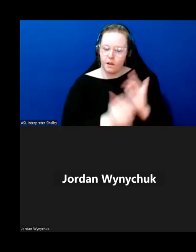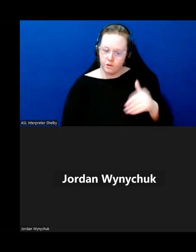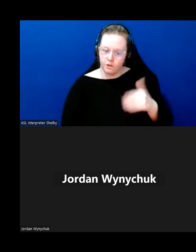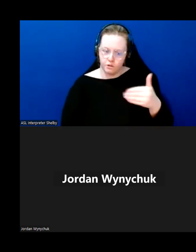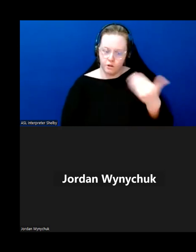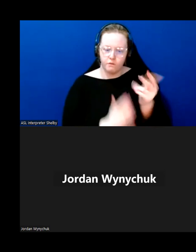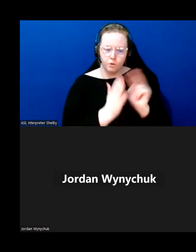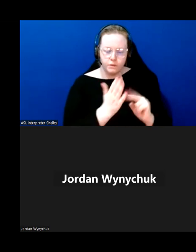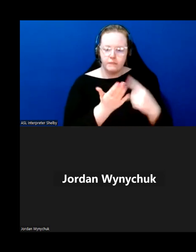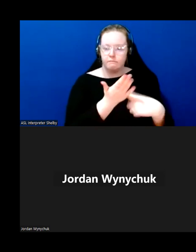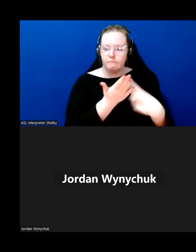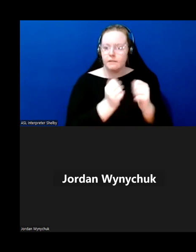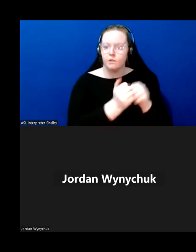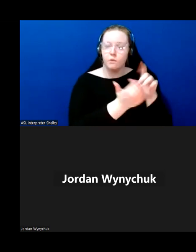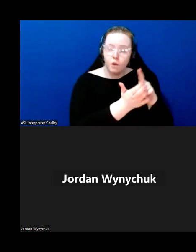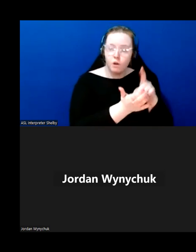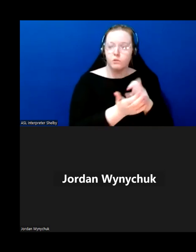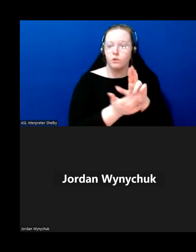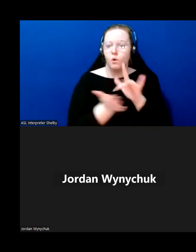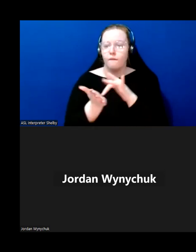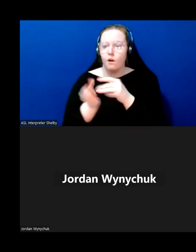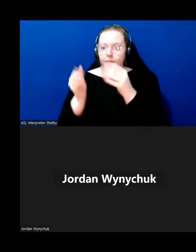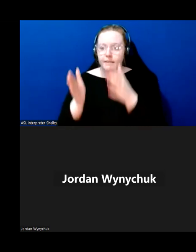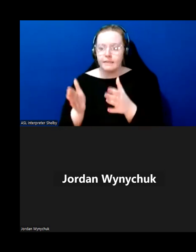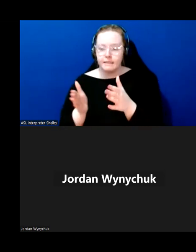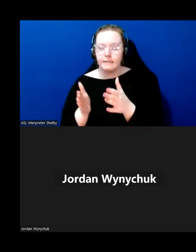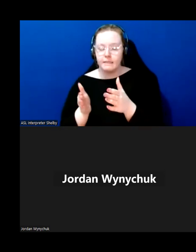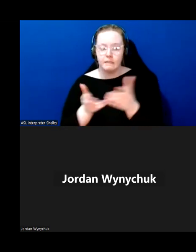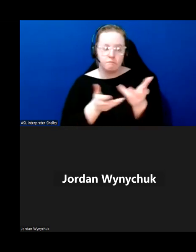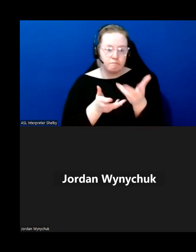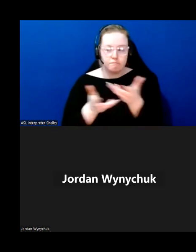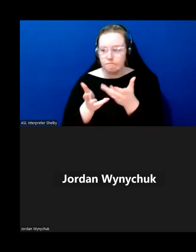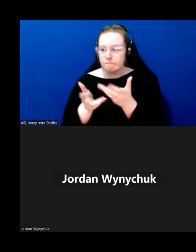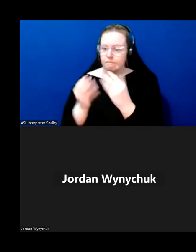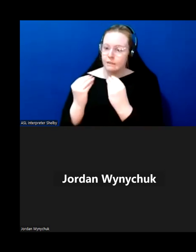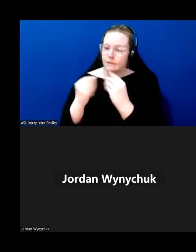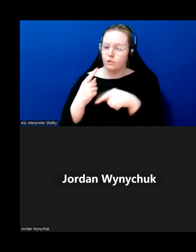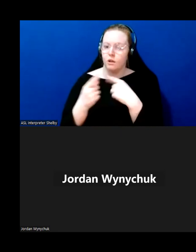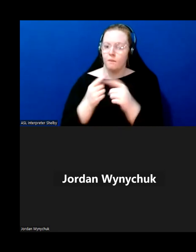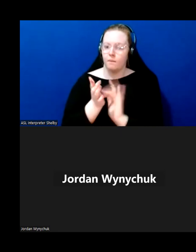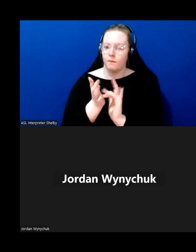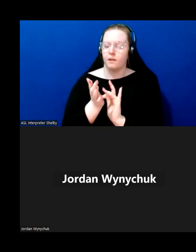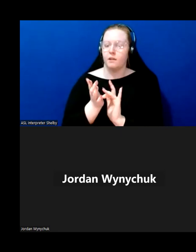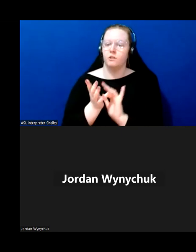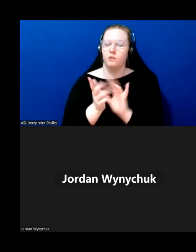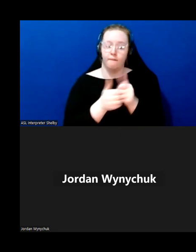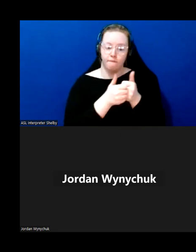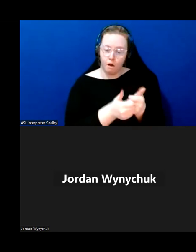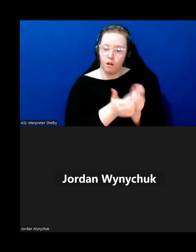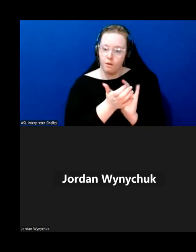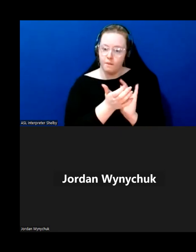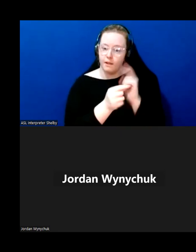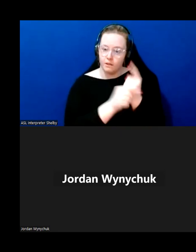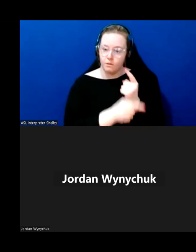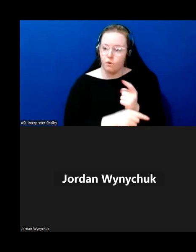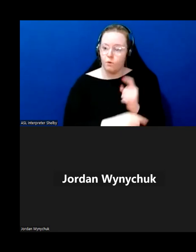talk to your doctor or your pharmacist and uh you know always always take as directed uh by your health care